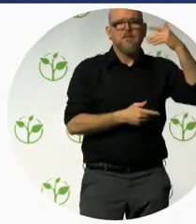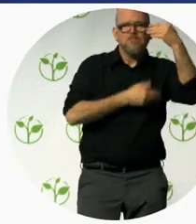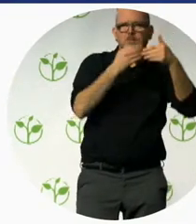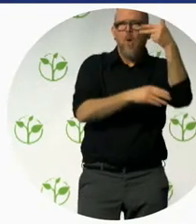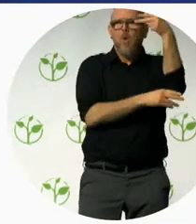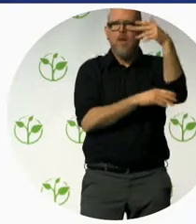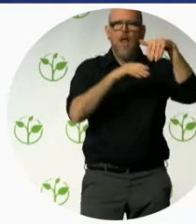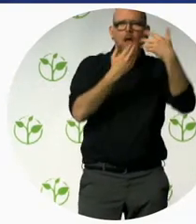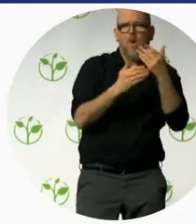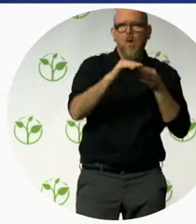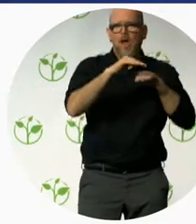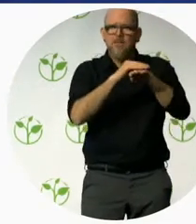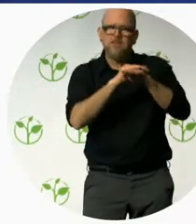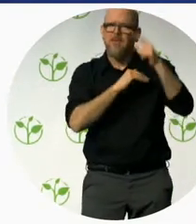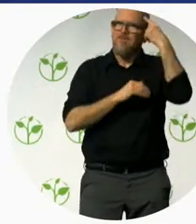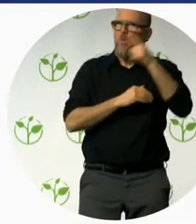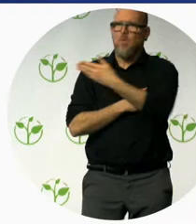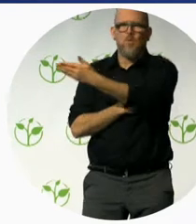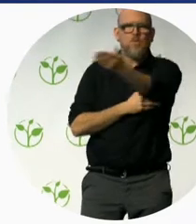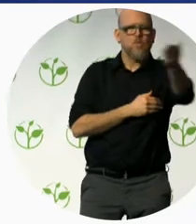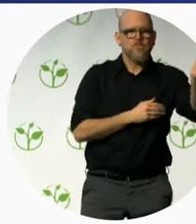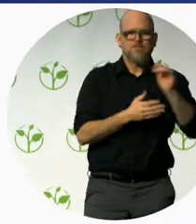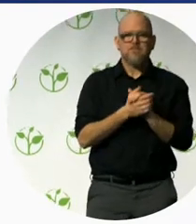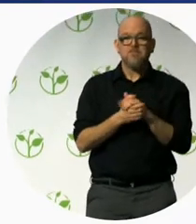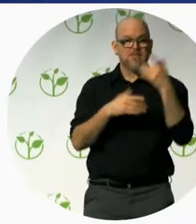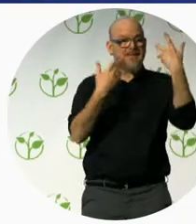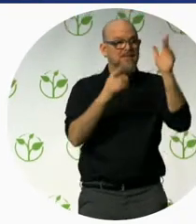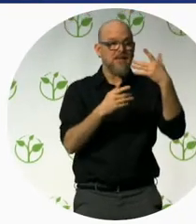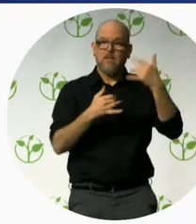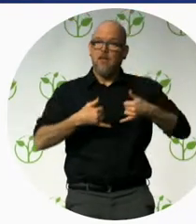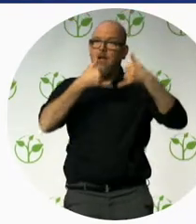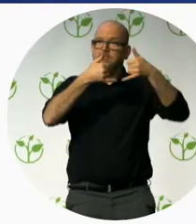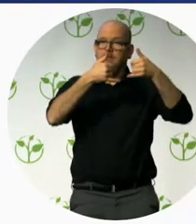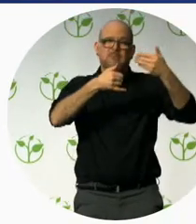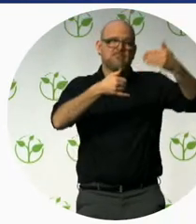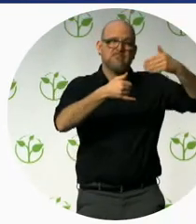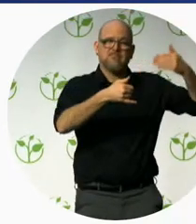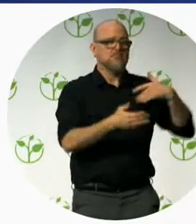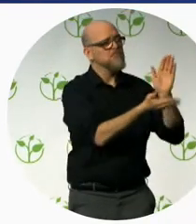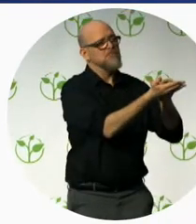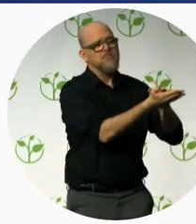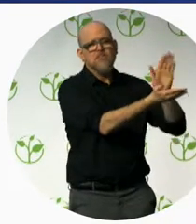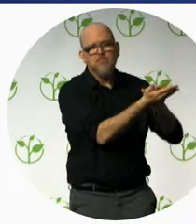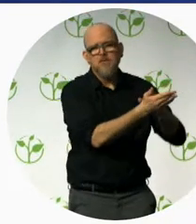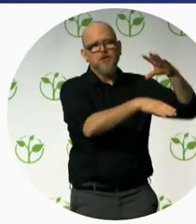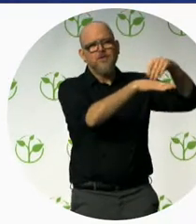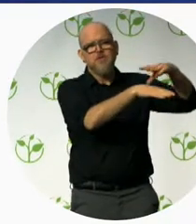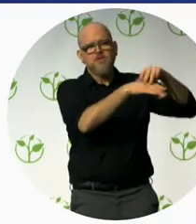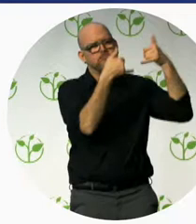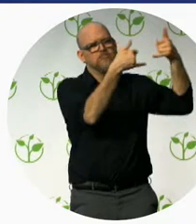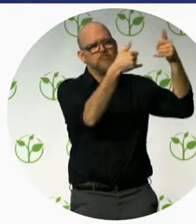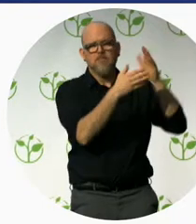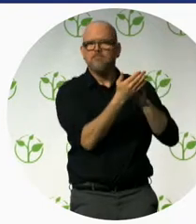Scandic has received numerous awards, both in Sweden and internationally for its successful accessibility work, and